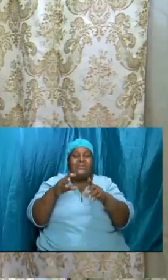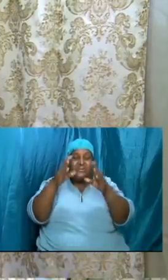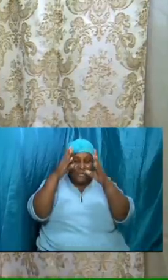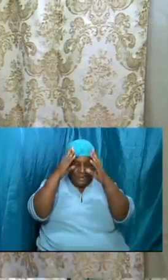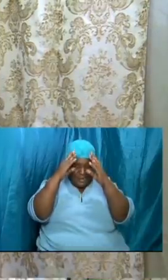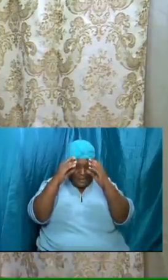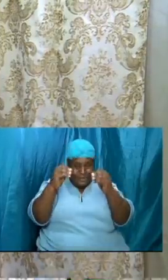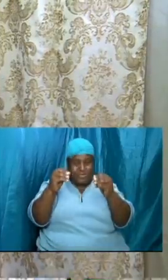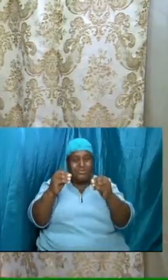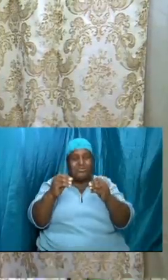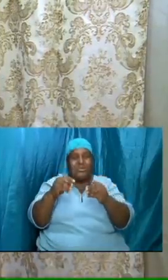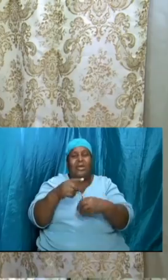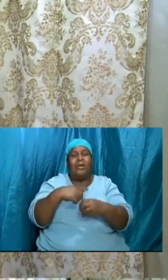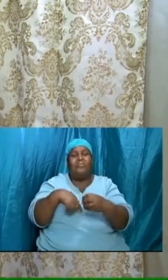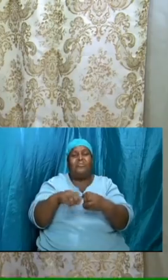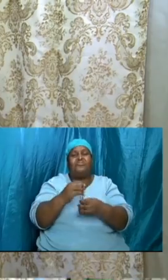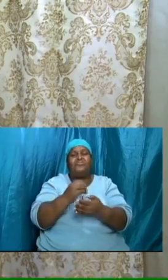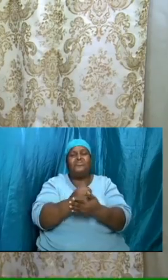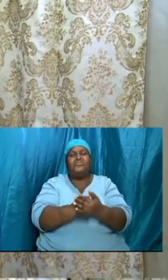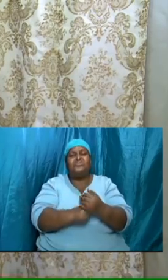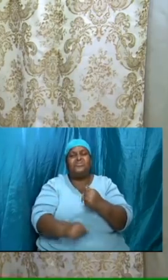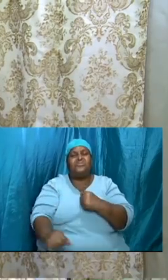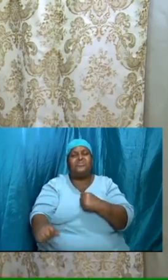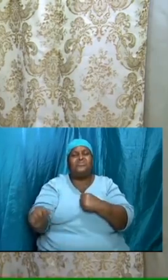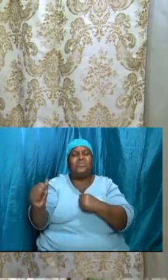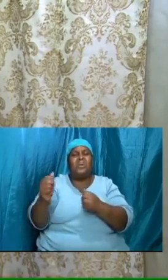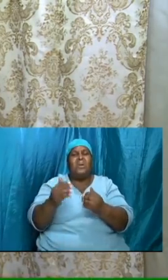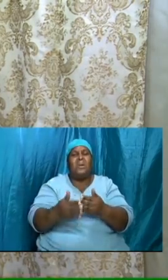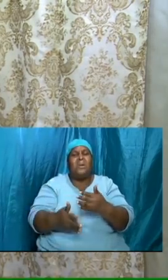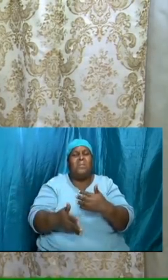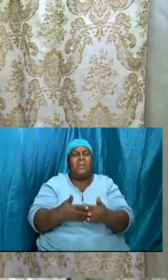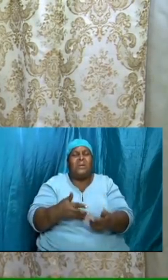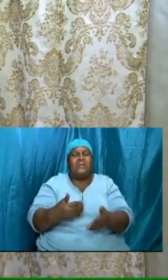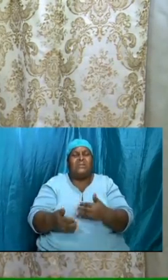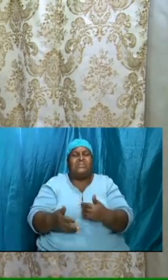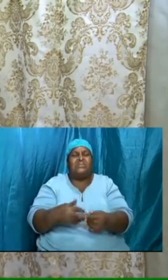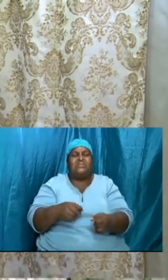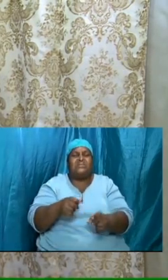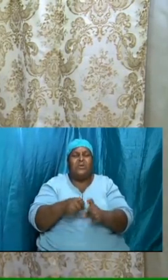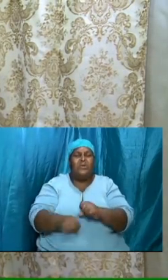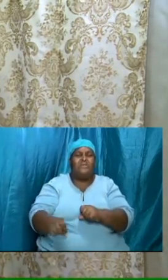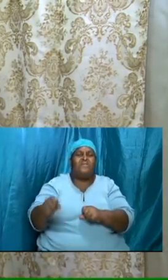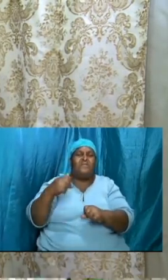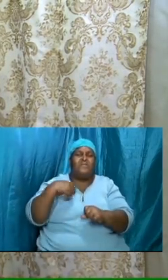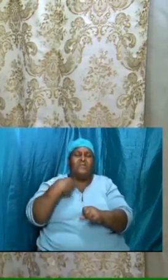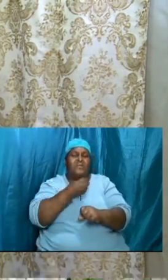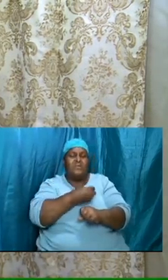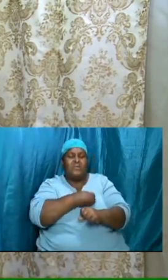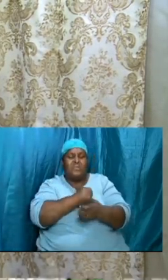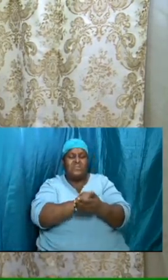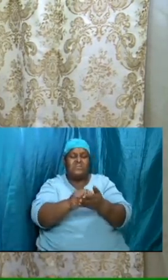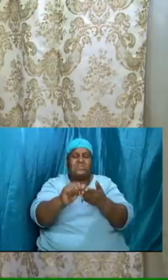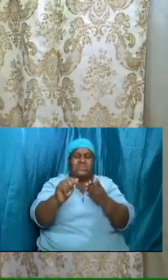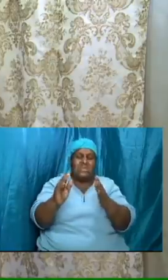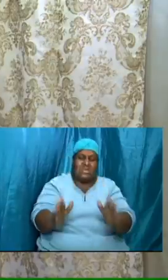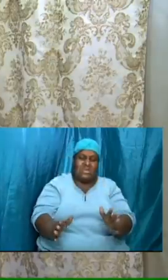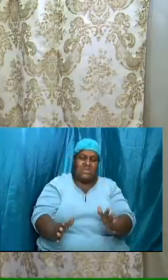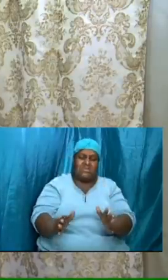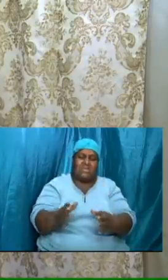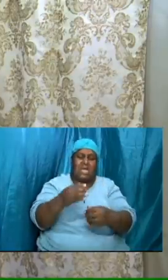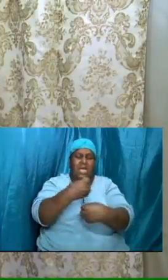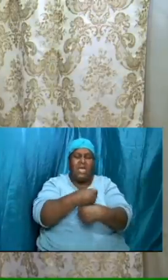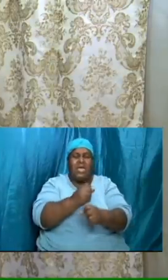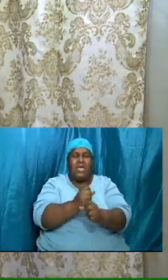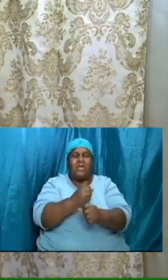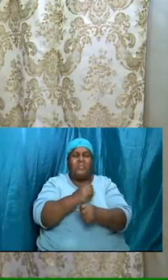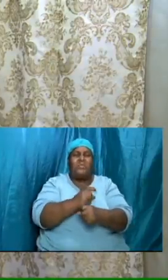pertinent matters relating to the saints of the most high god and our being ready and our making sure